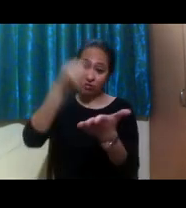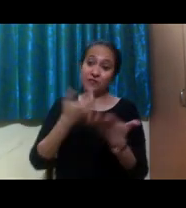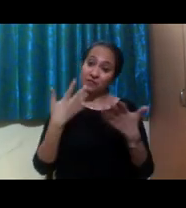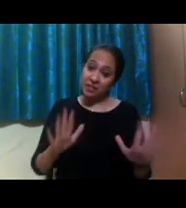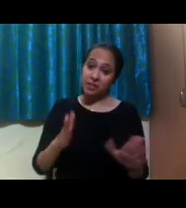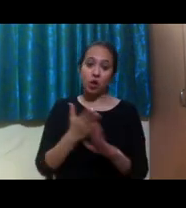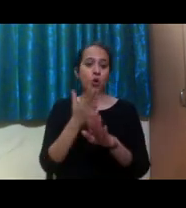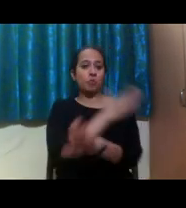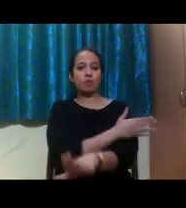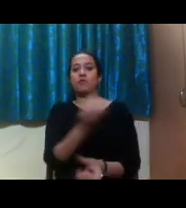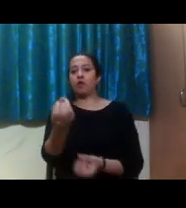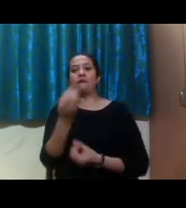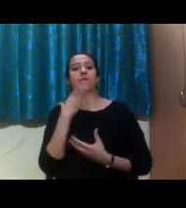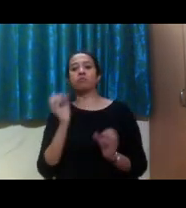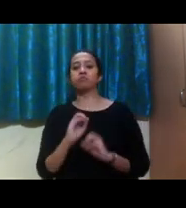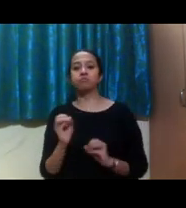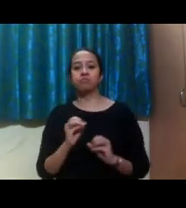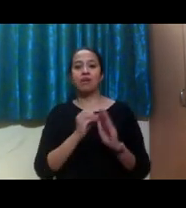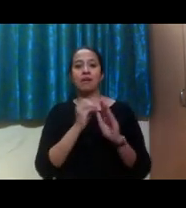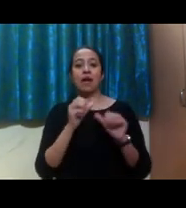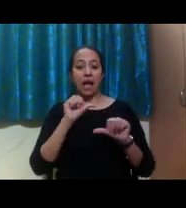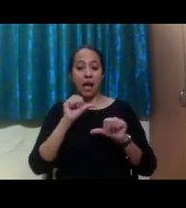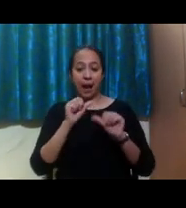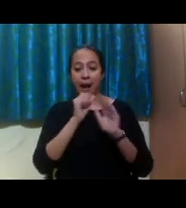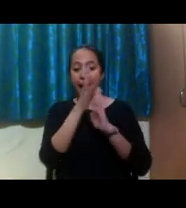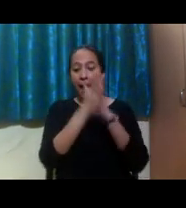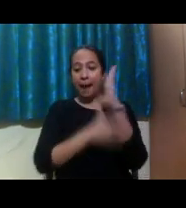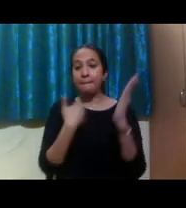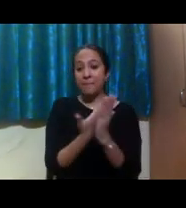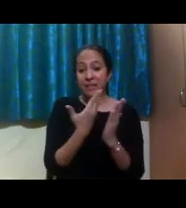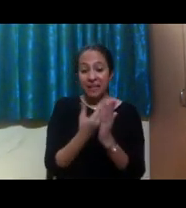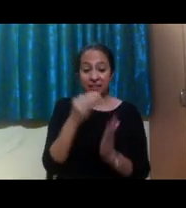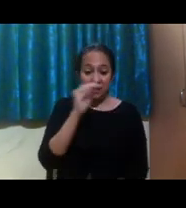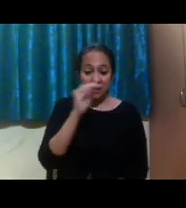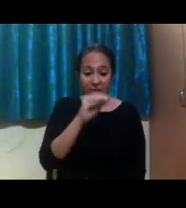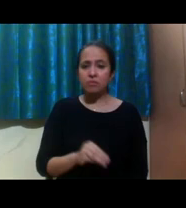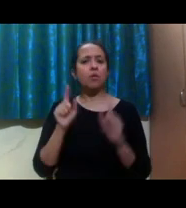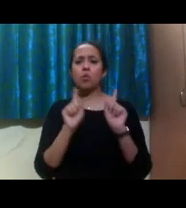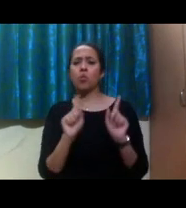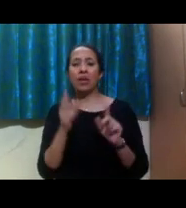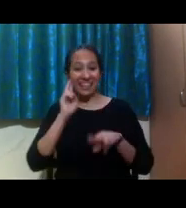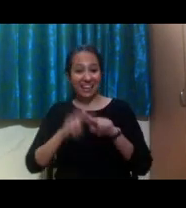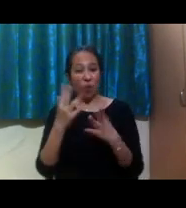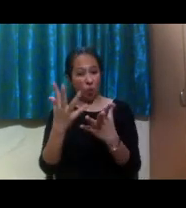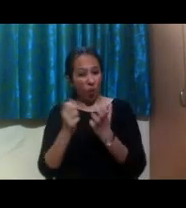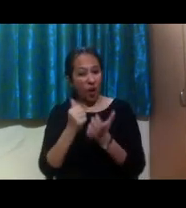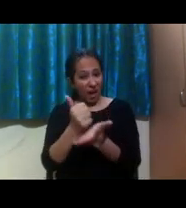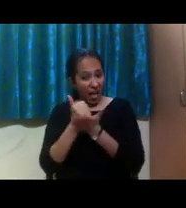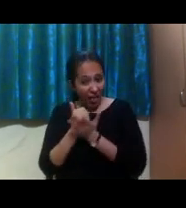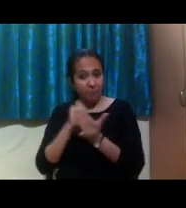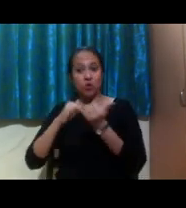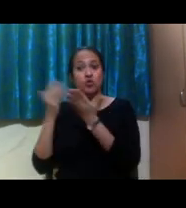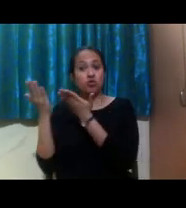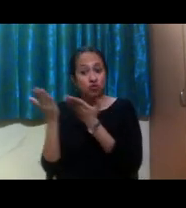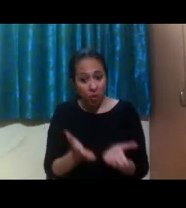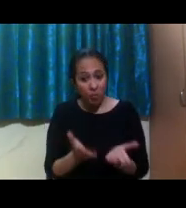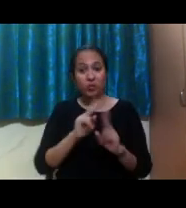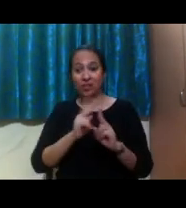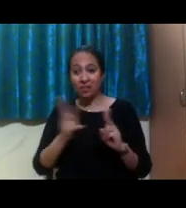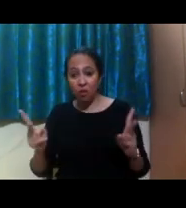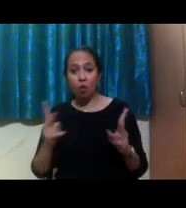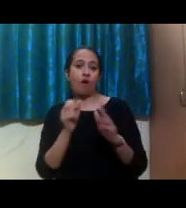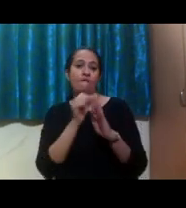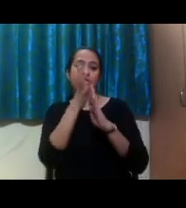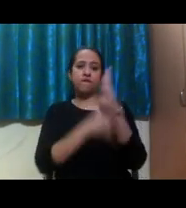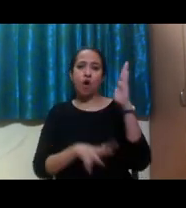required for the application process unless you need accommodations. So maybe the application is not fully accessible. So you